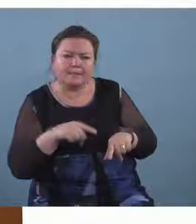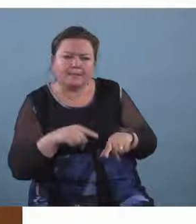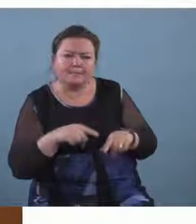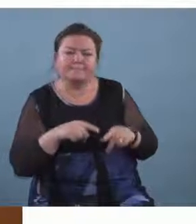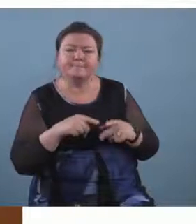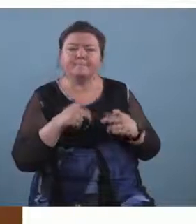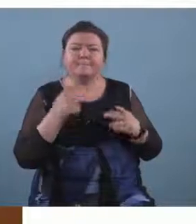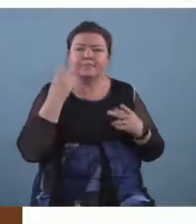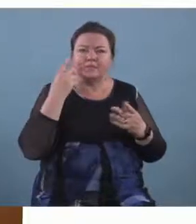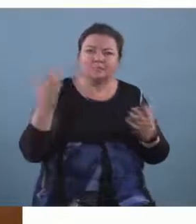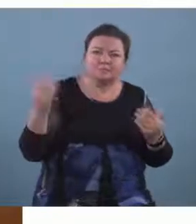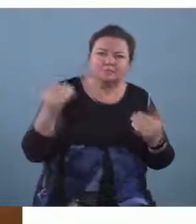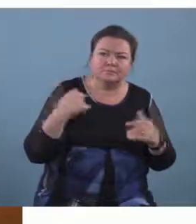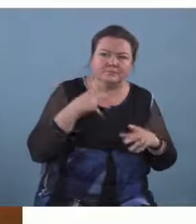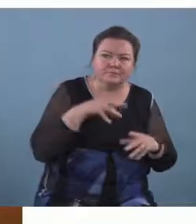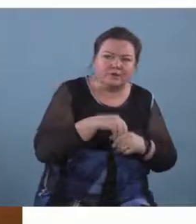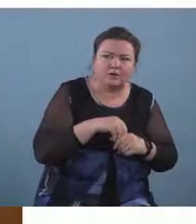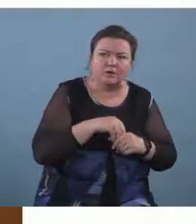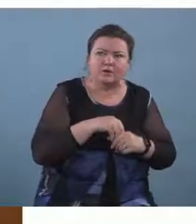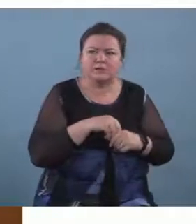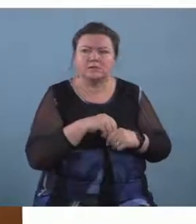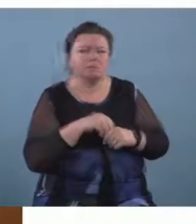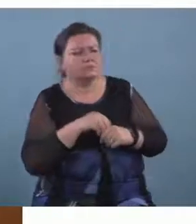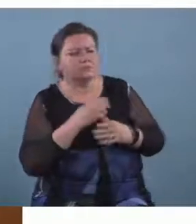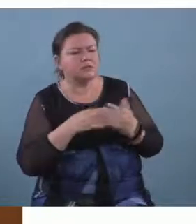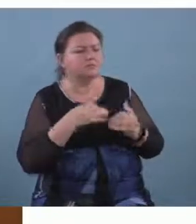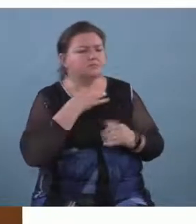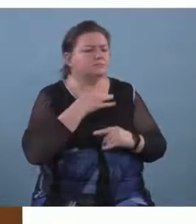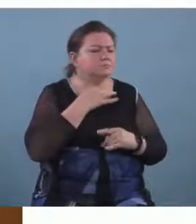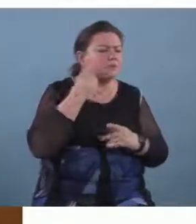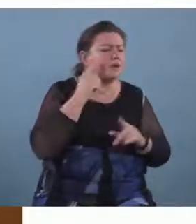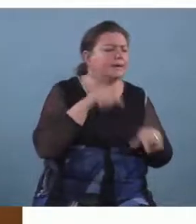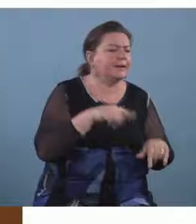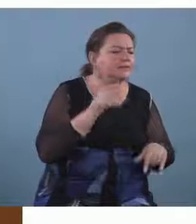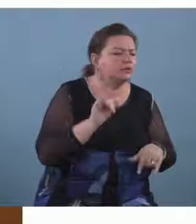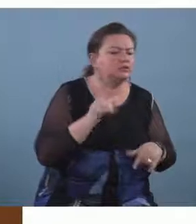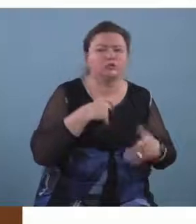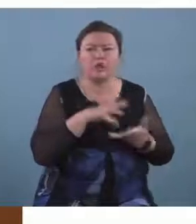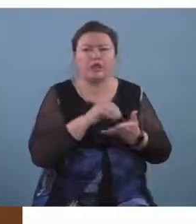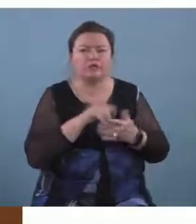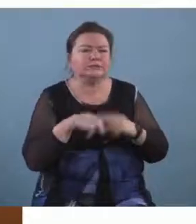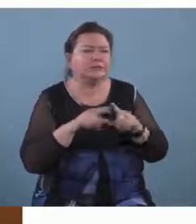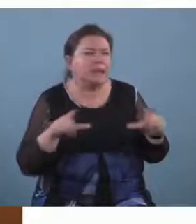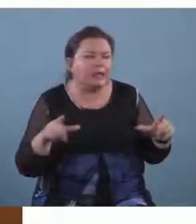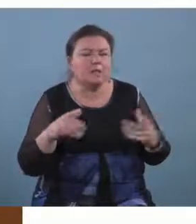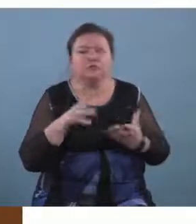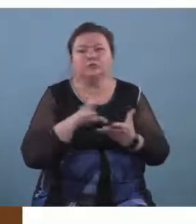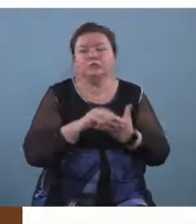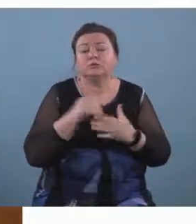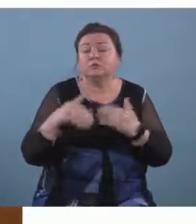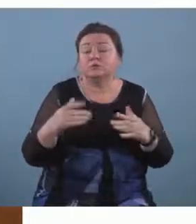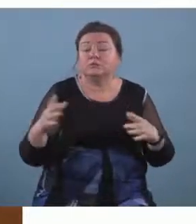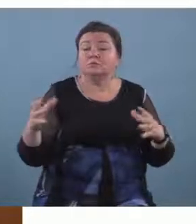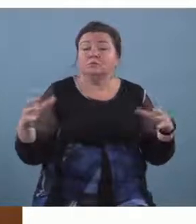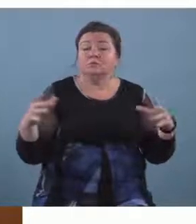tutor coming along and his daughter wanted to come too she wanted to learn sign language and so what we have here is